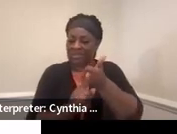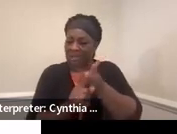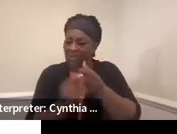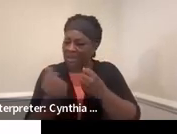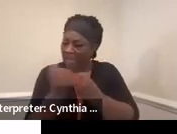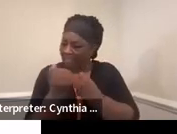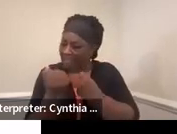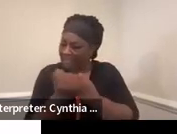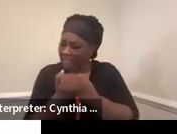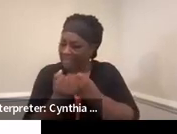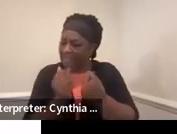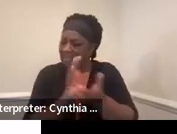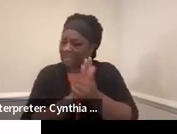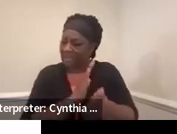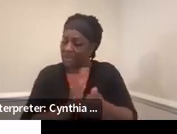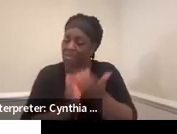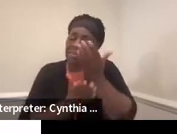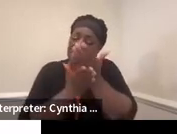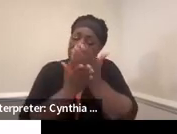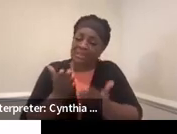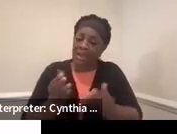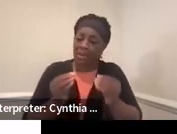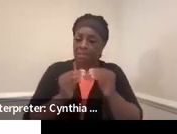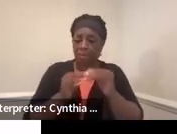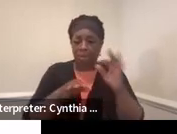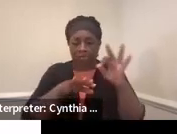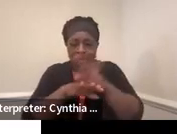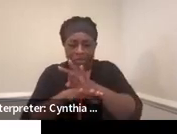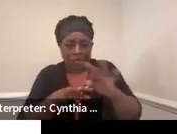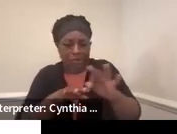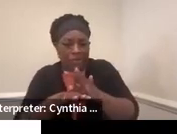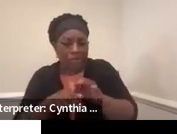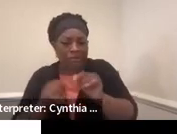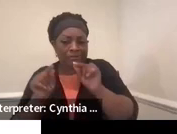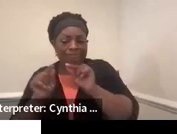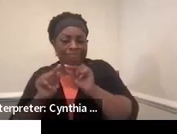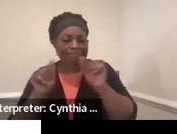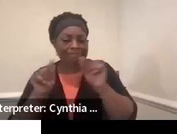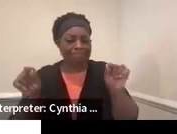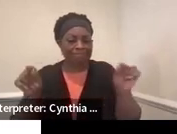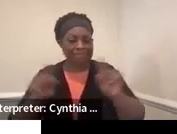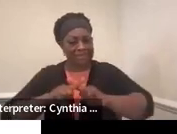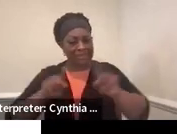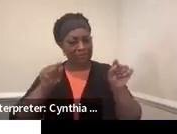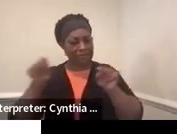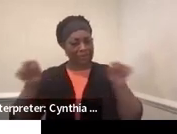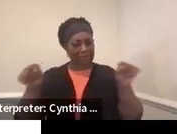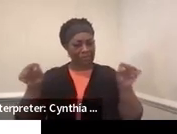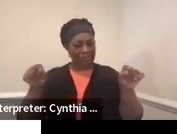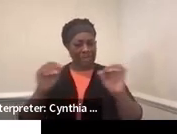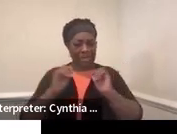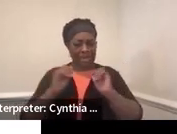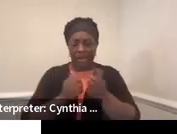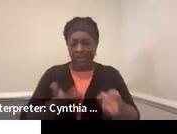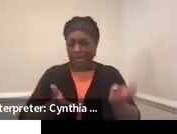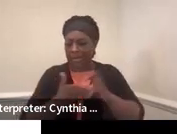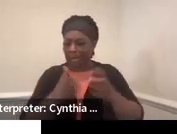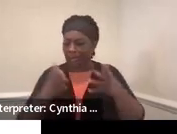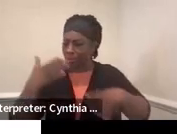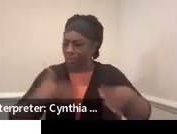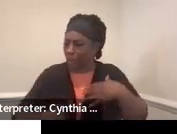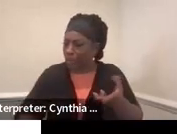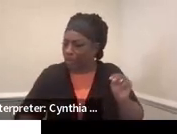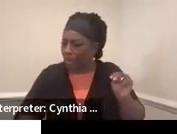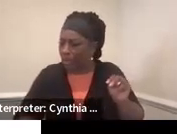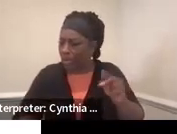would maybe be a very functional need on how to get up and get dressed or